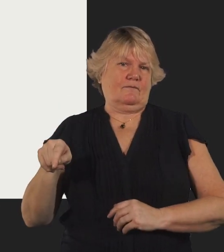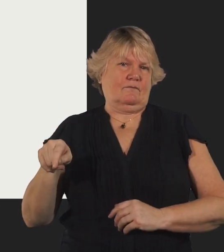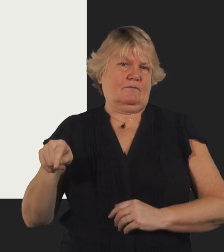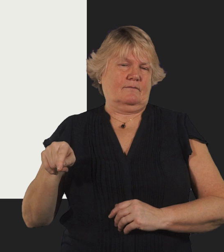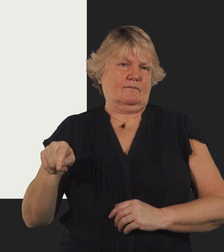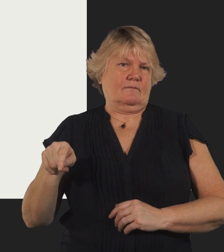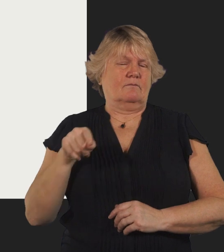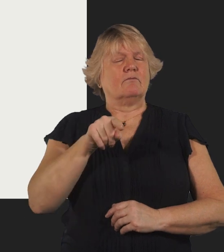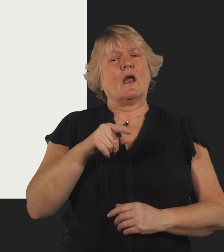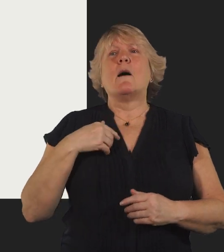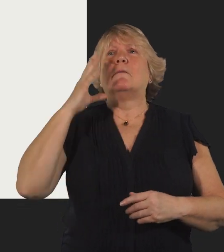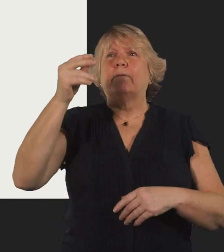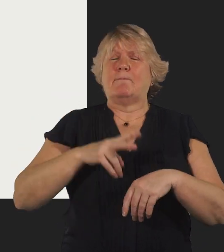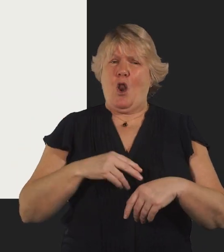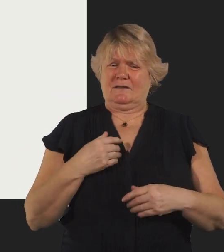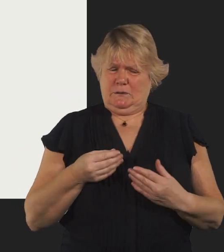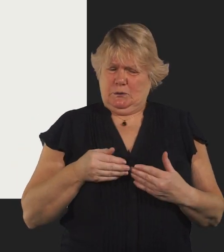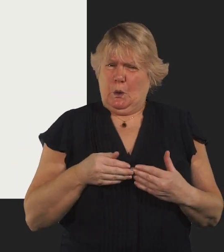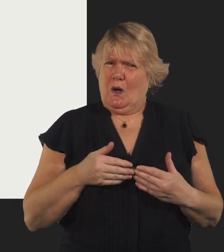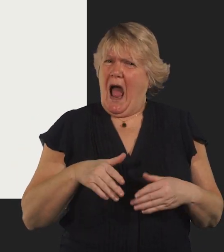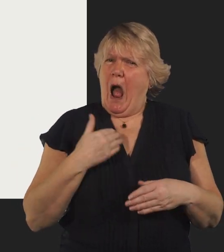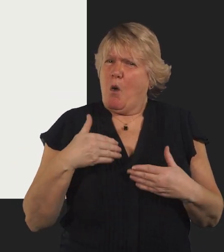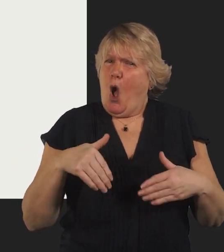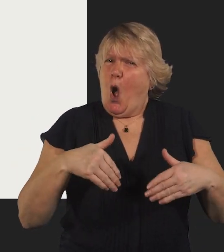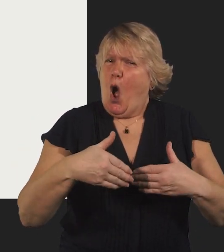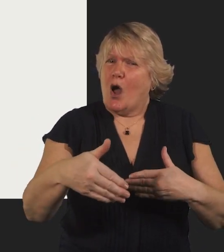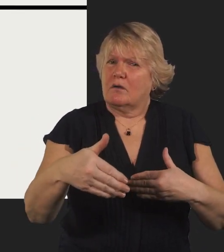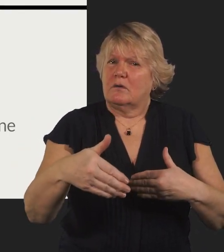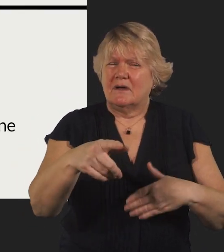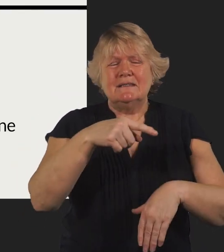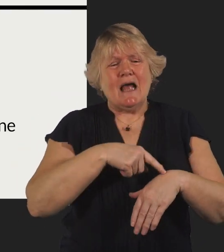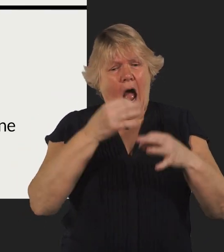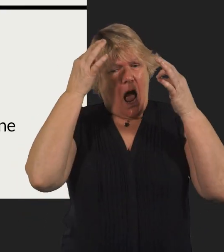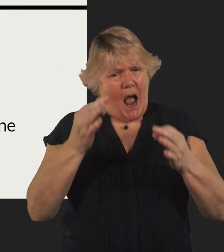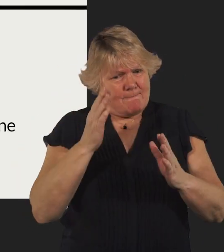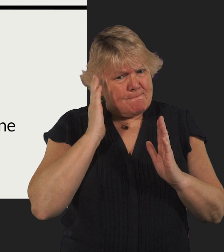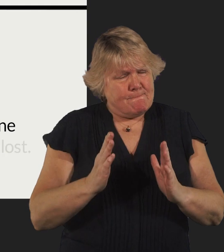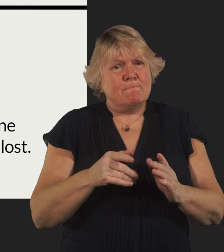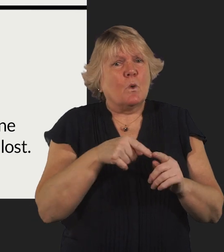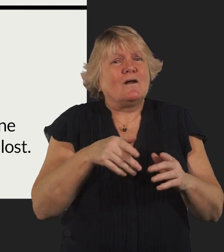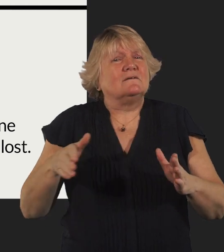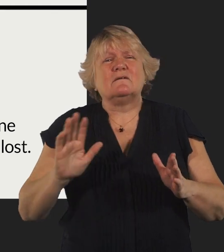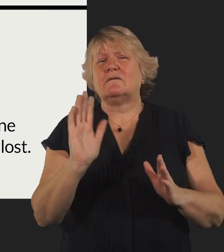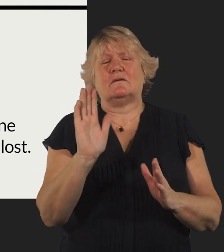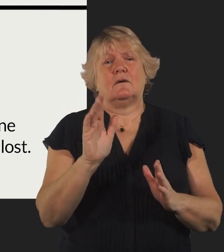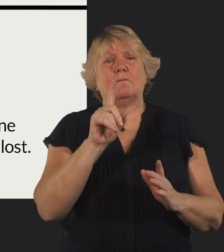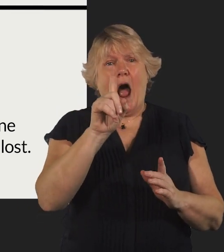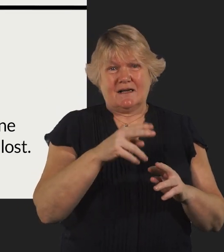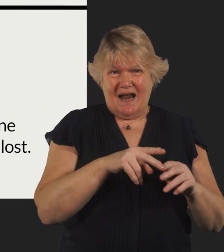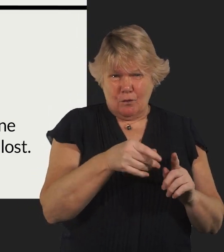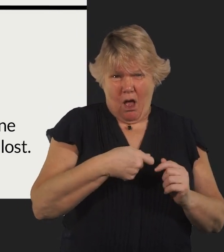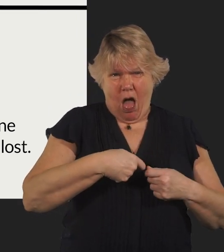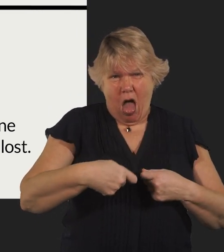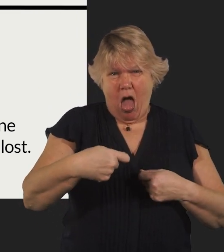How long can you wait before reporting to the police? There is no time limit on making a report. However,